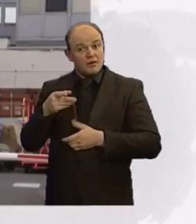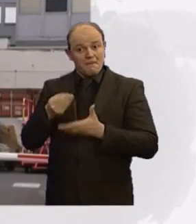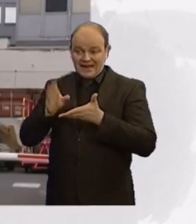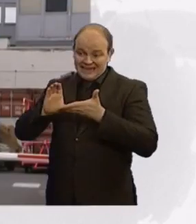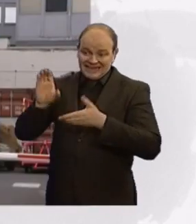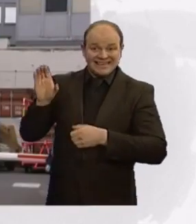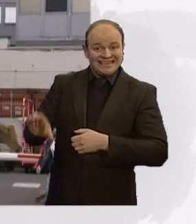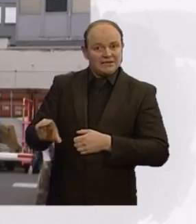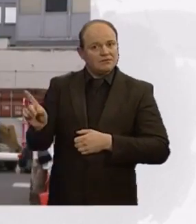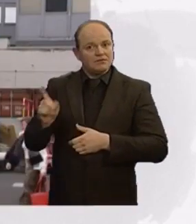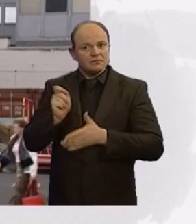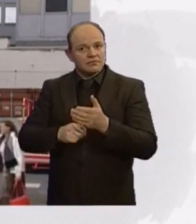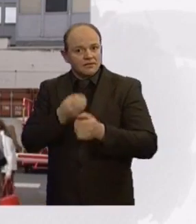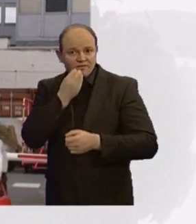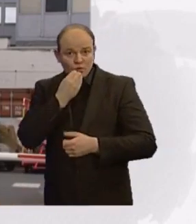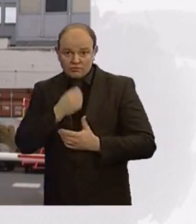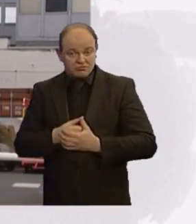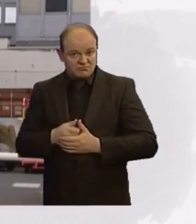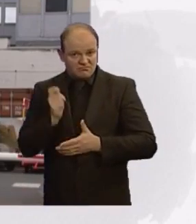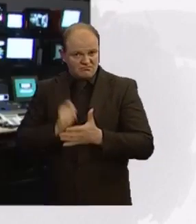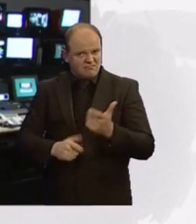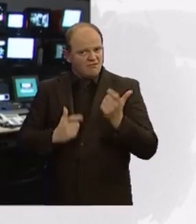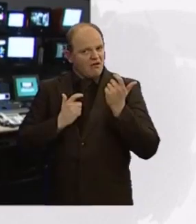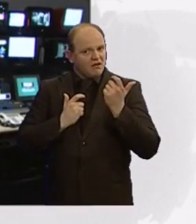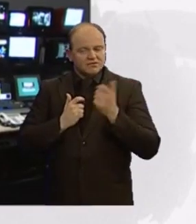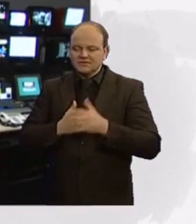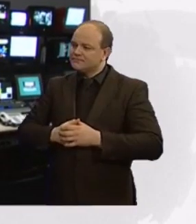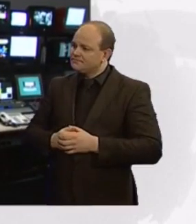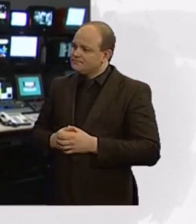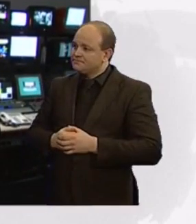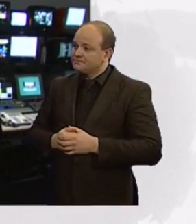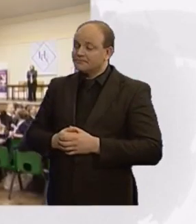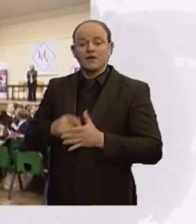black. The broadcaster reports profits of £25 million.